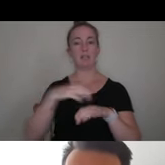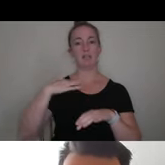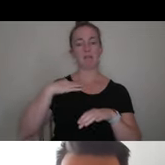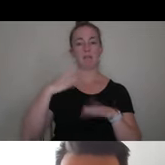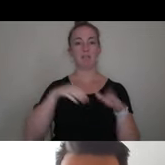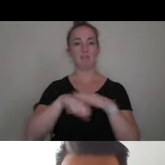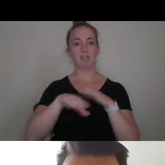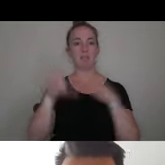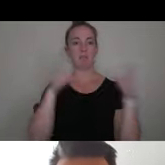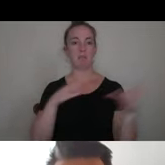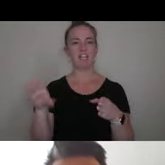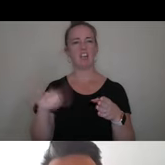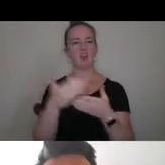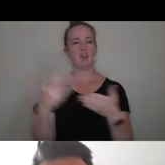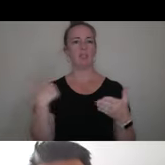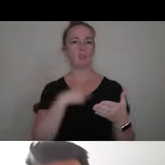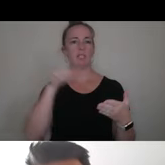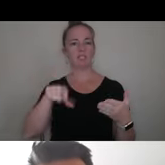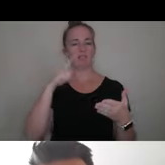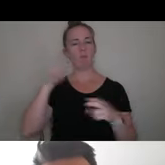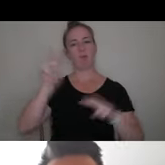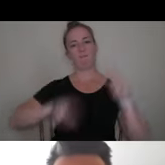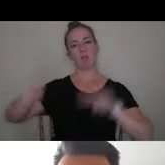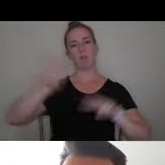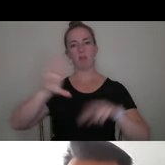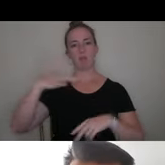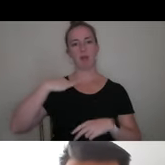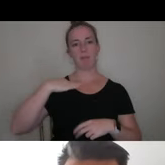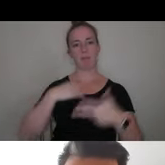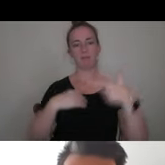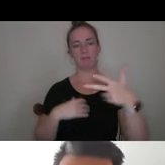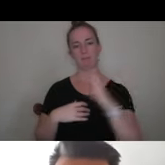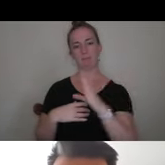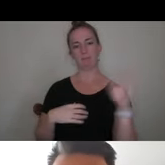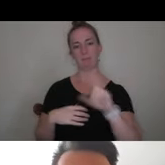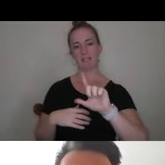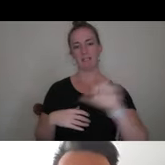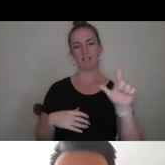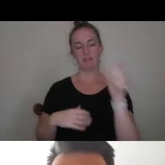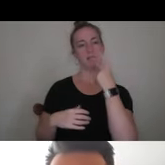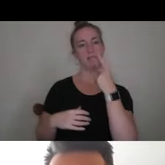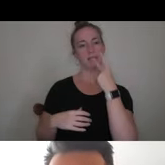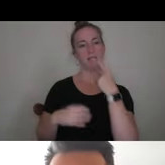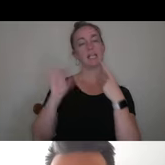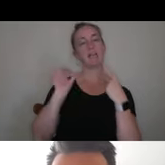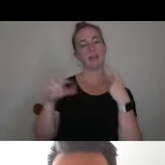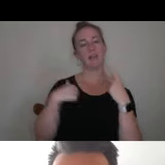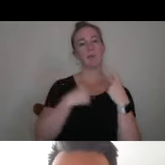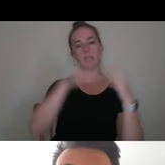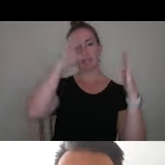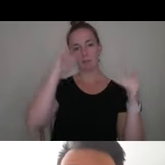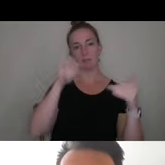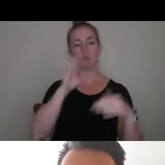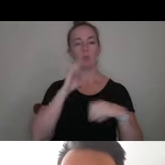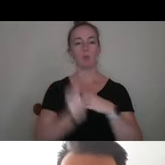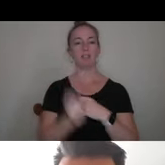to evaluate your application. The three things that you see on the left here in pink are things that we are expecting to receive